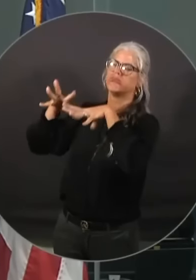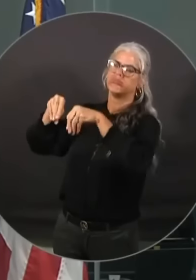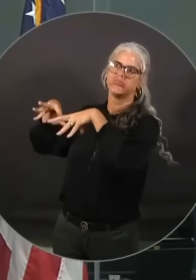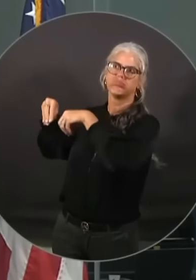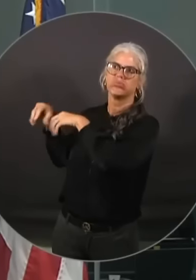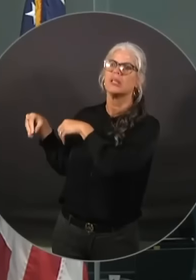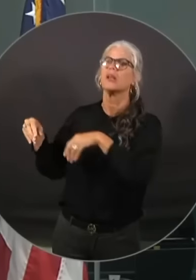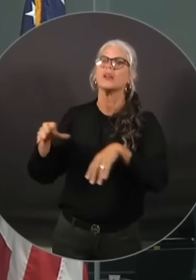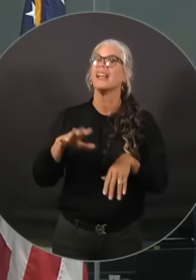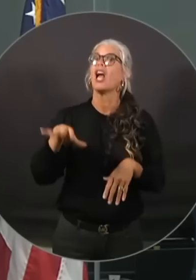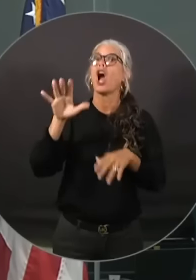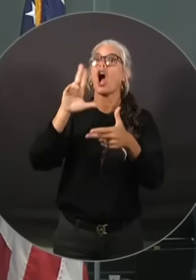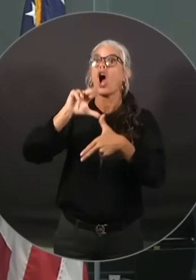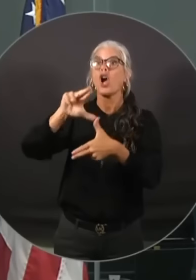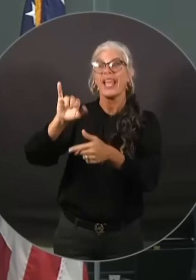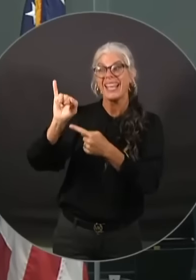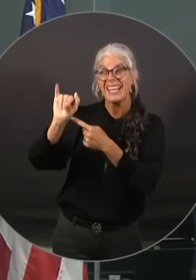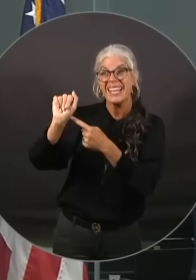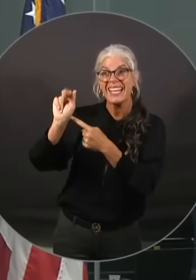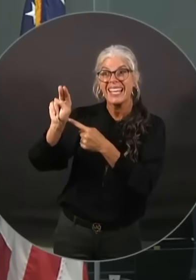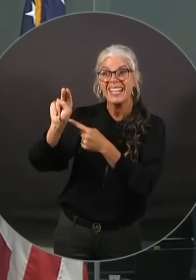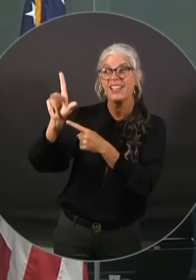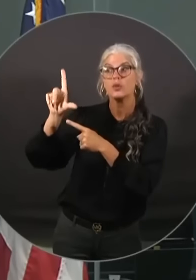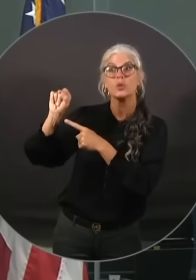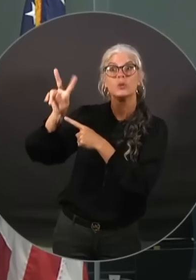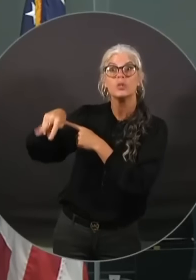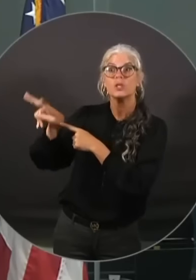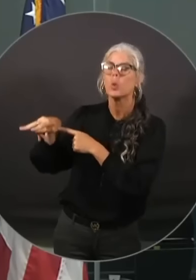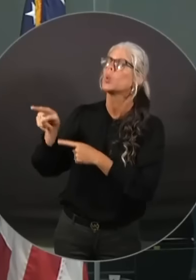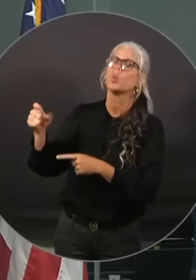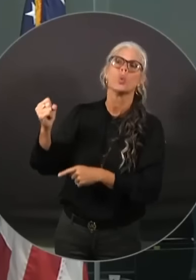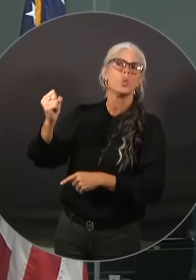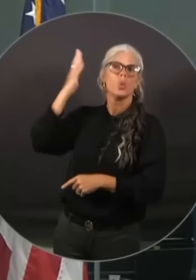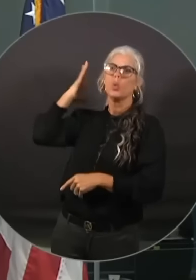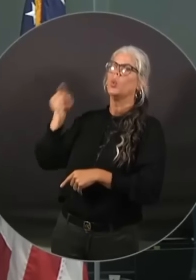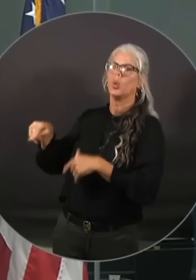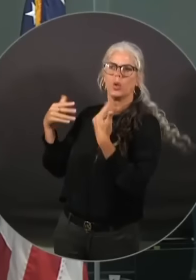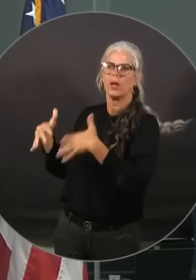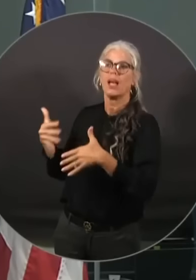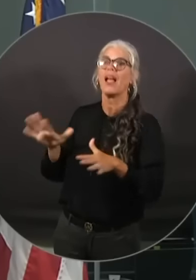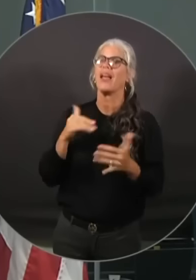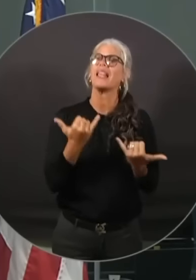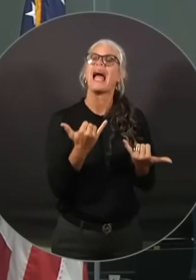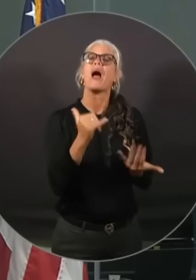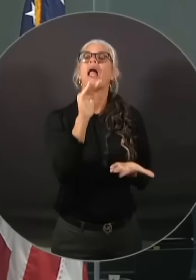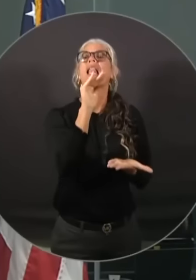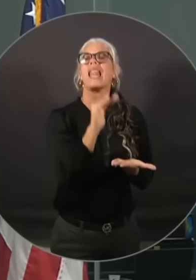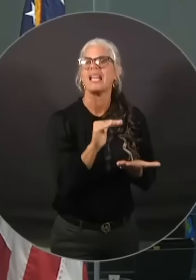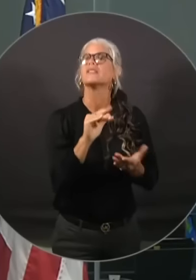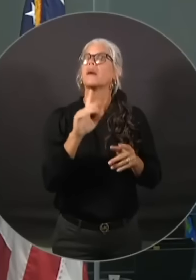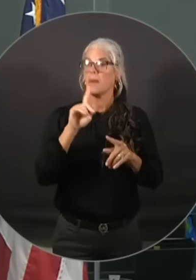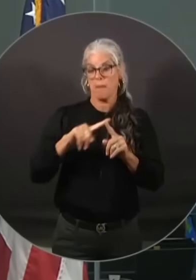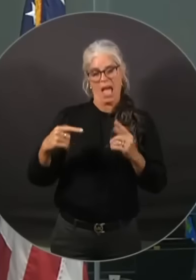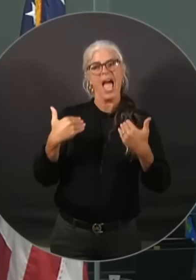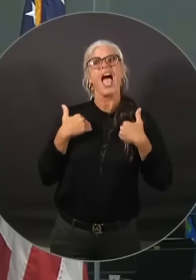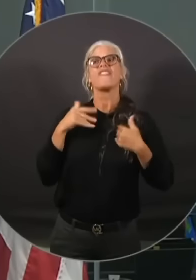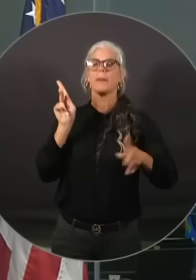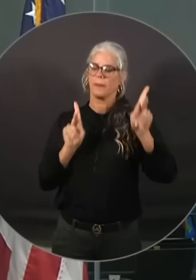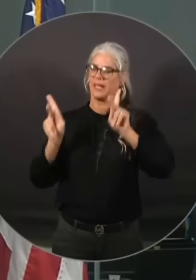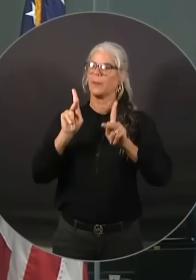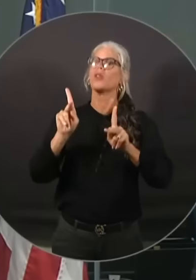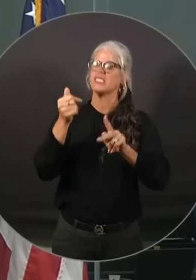back in 2022. But we do have 17,000 linemen that are ready to assist with restoring power immediately.